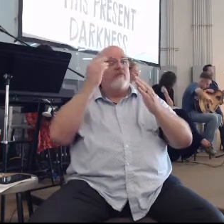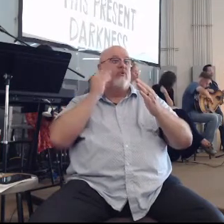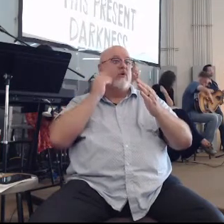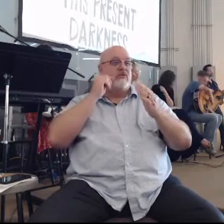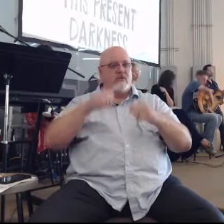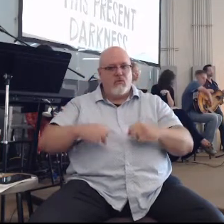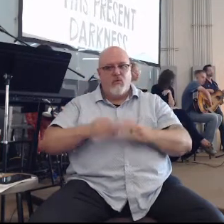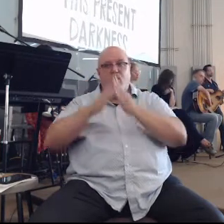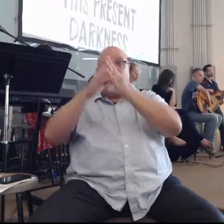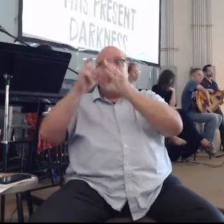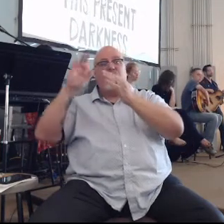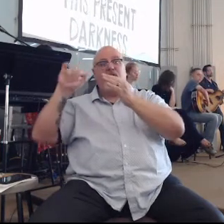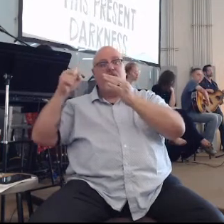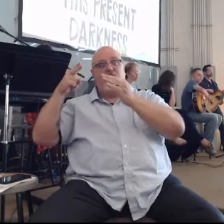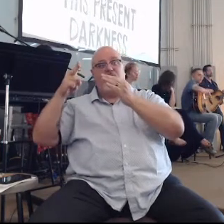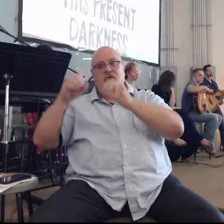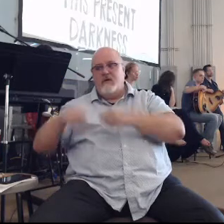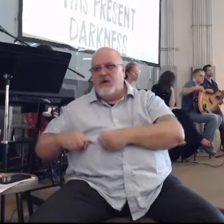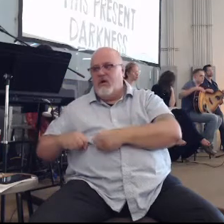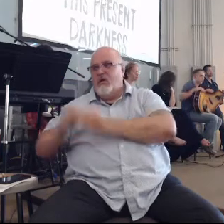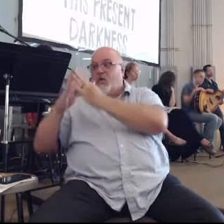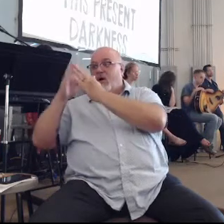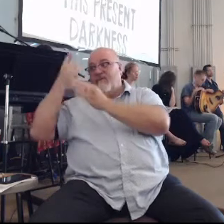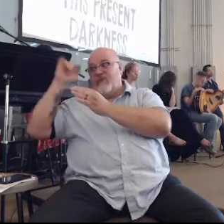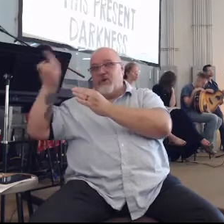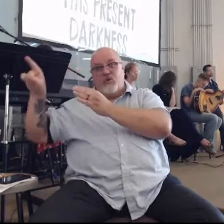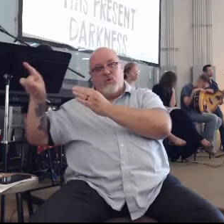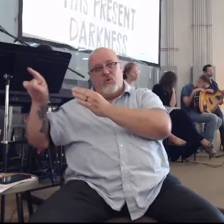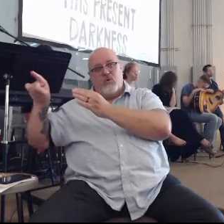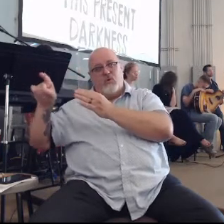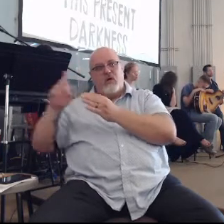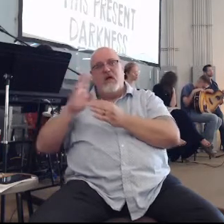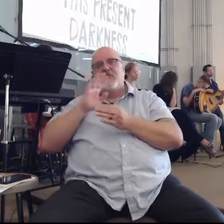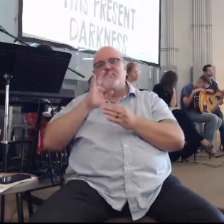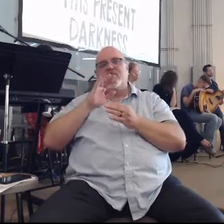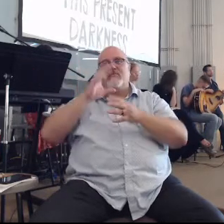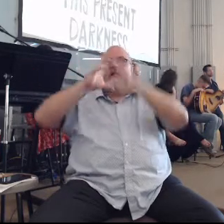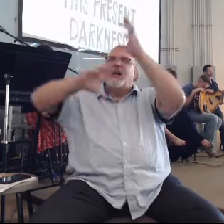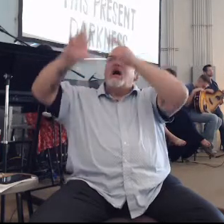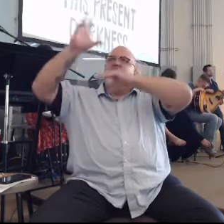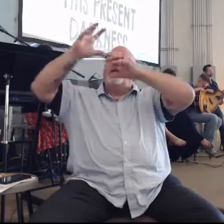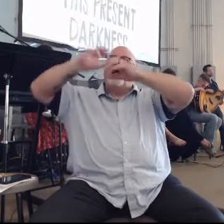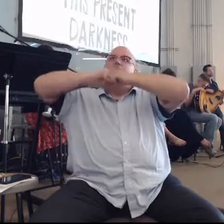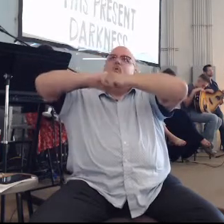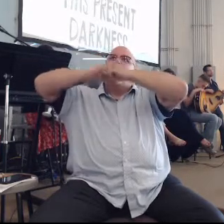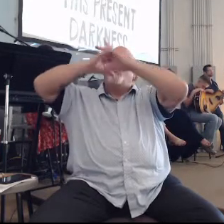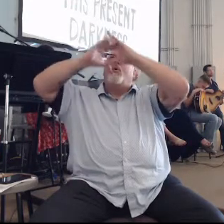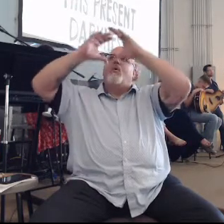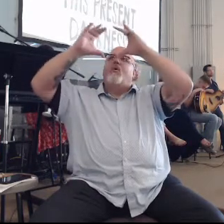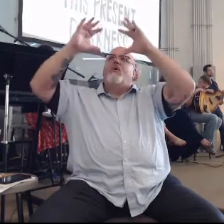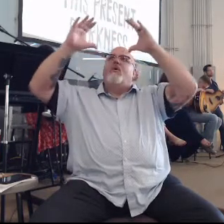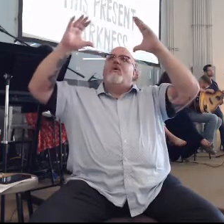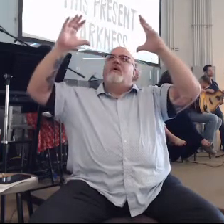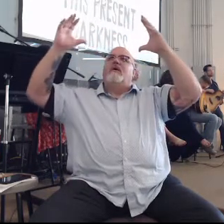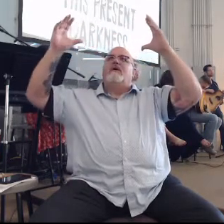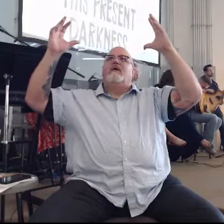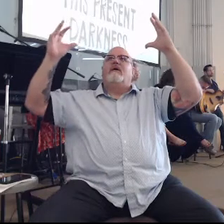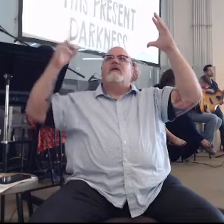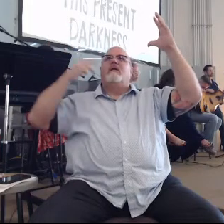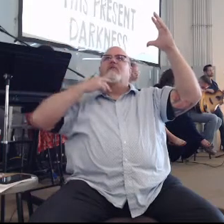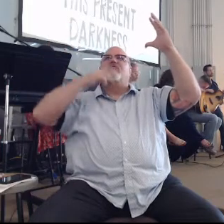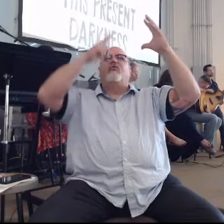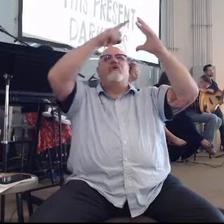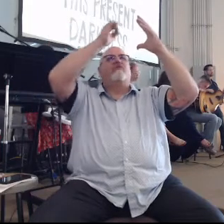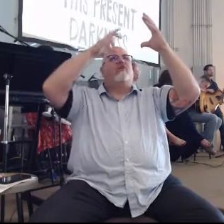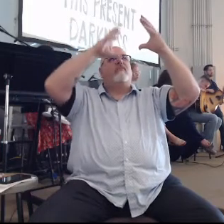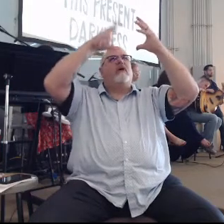and one for Elijah. While he was still speaking, a bright cloud enveloped them, and a voice from the cloud said,